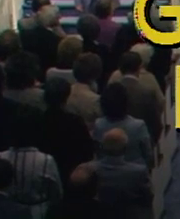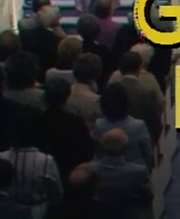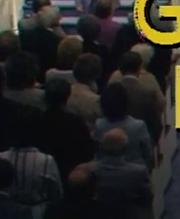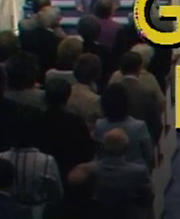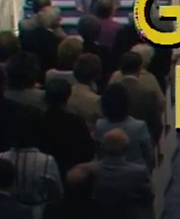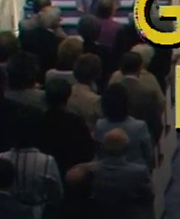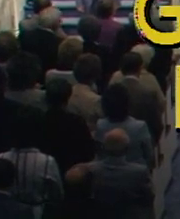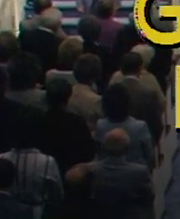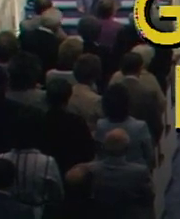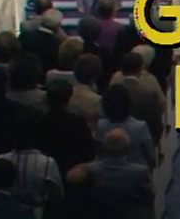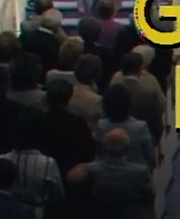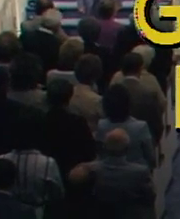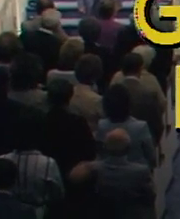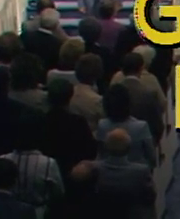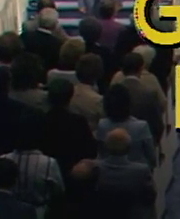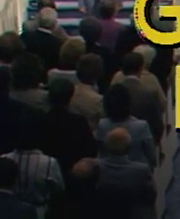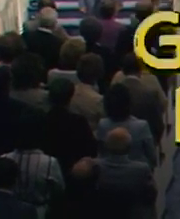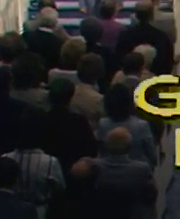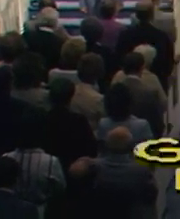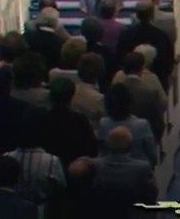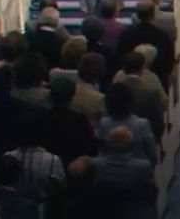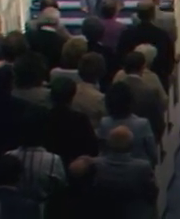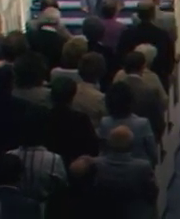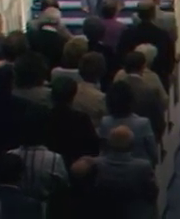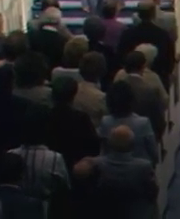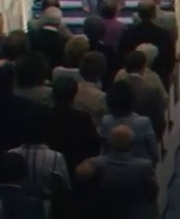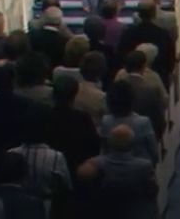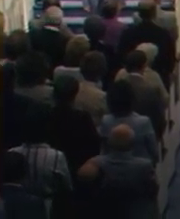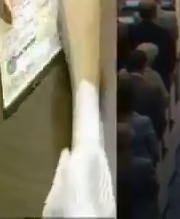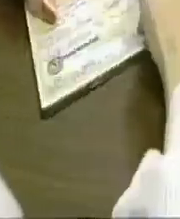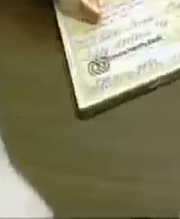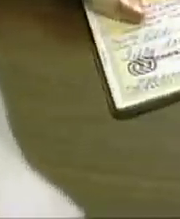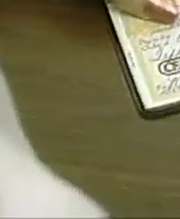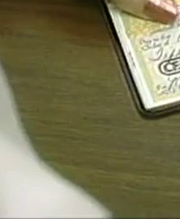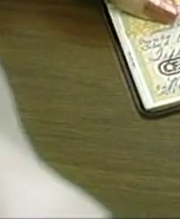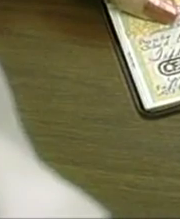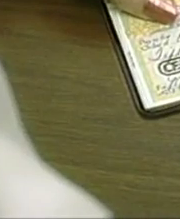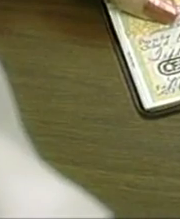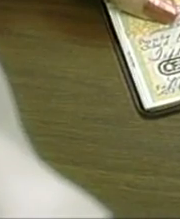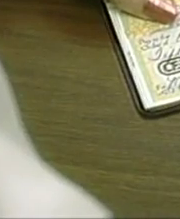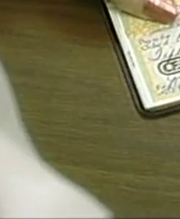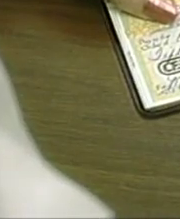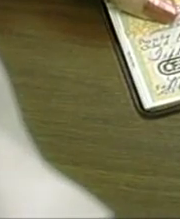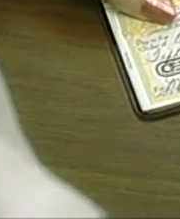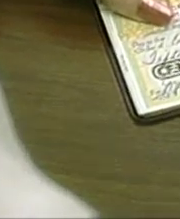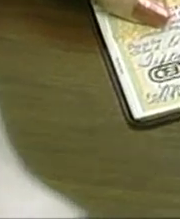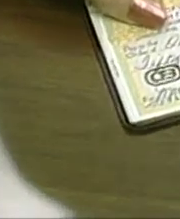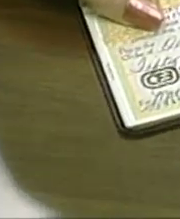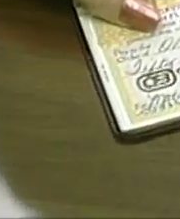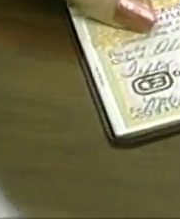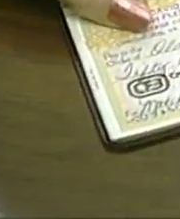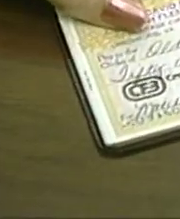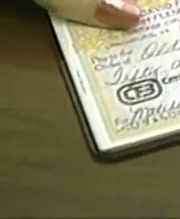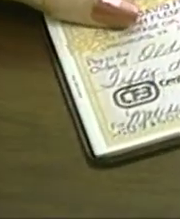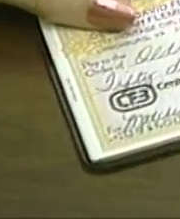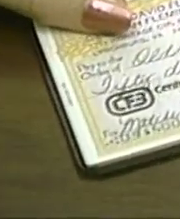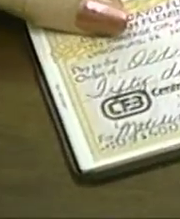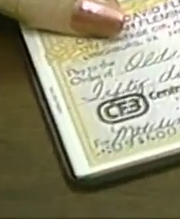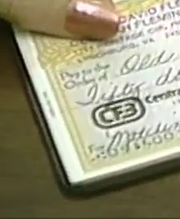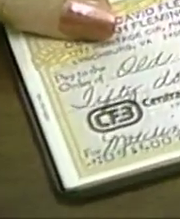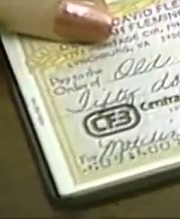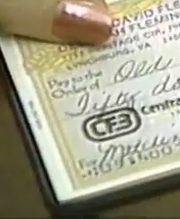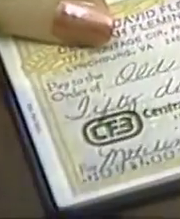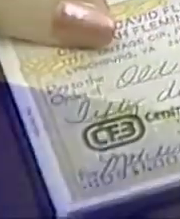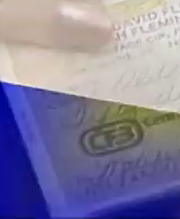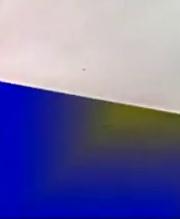to America Through prime time television Then make a check payable to the Old Time Gospel Hour And